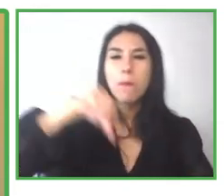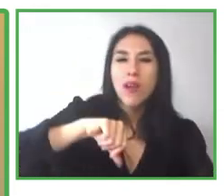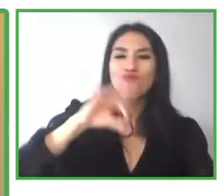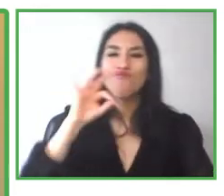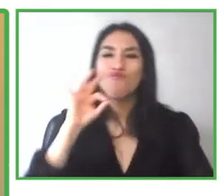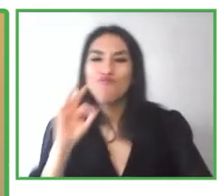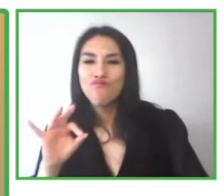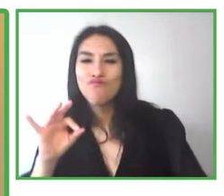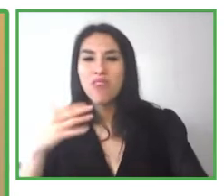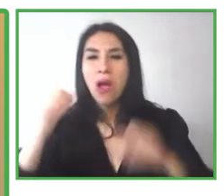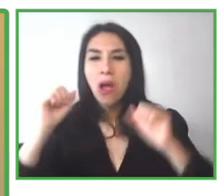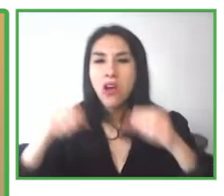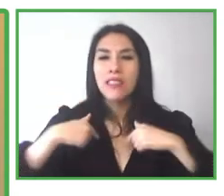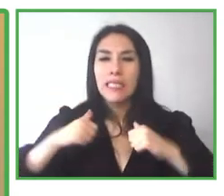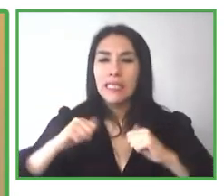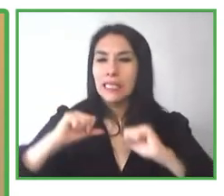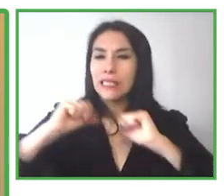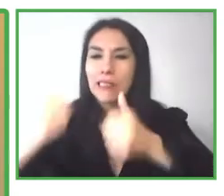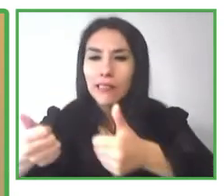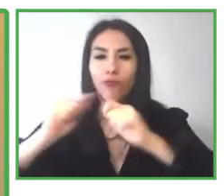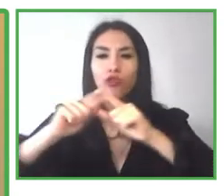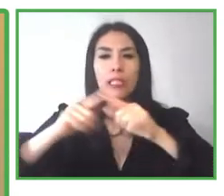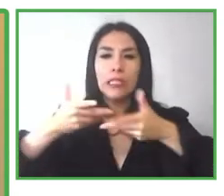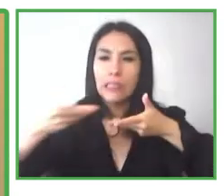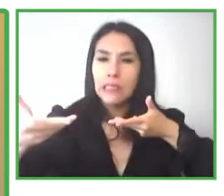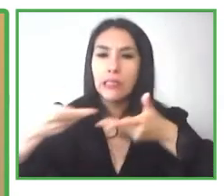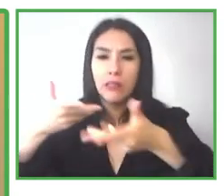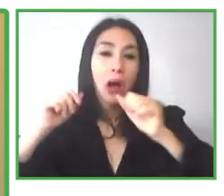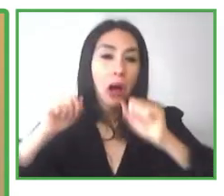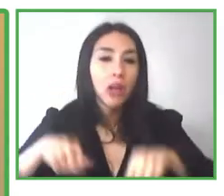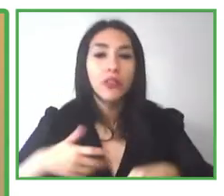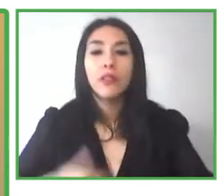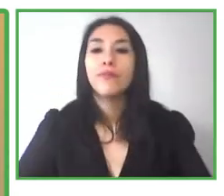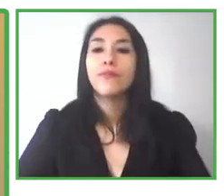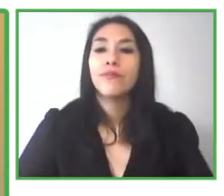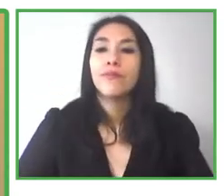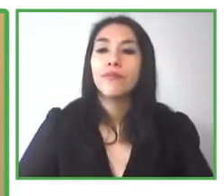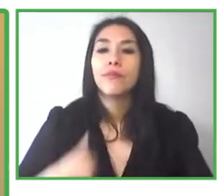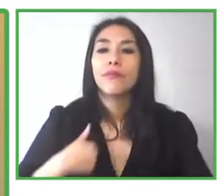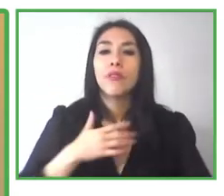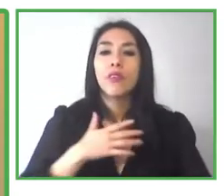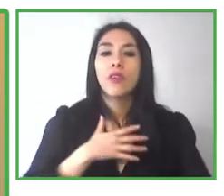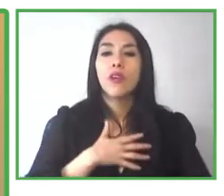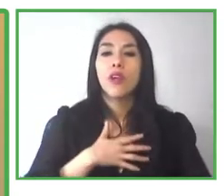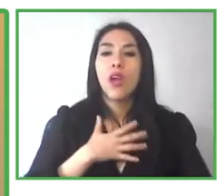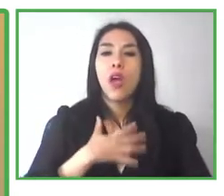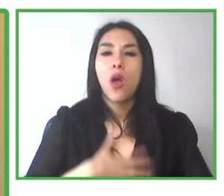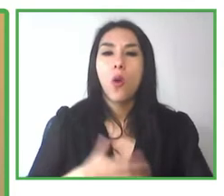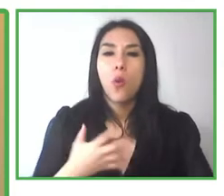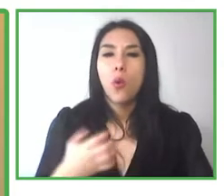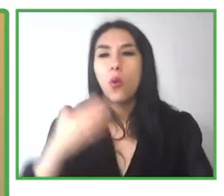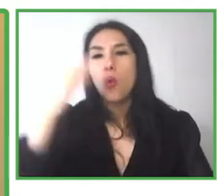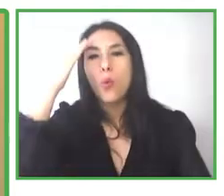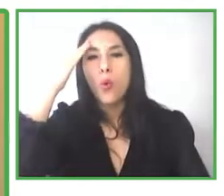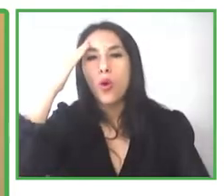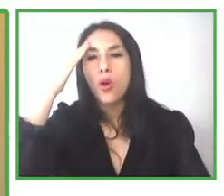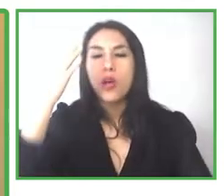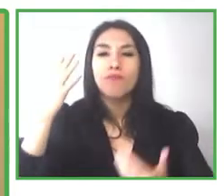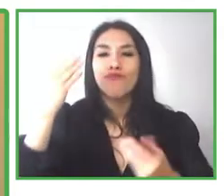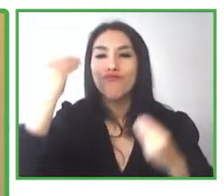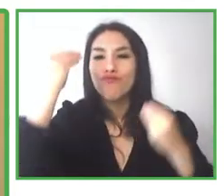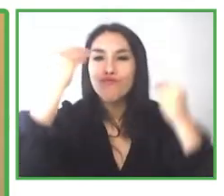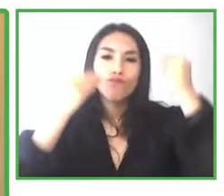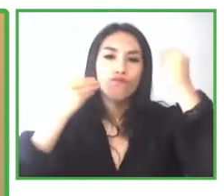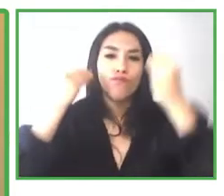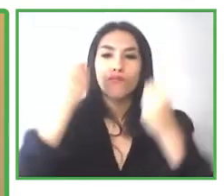as a child who was blind. I remember the very first day that I was taught to use a computer that could speak to me.